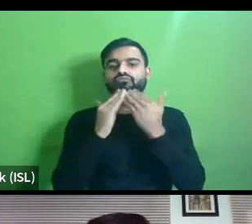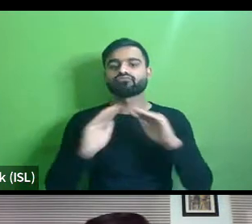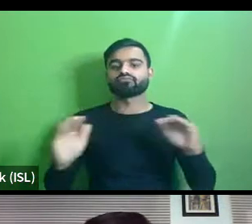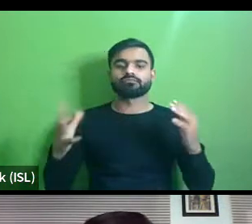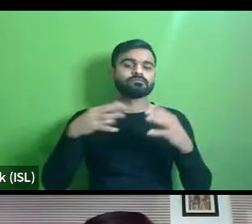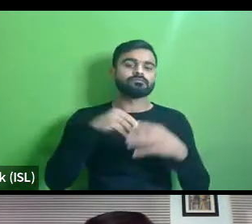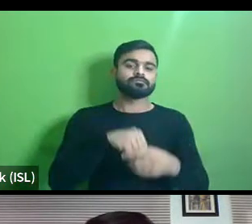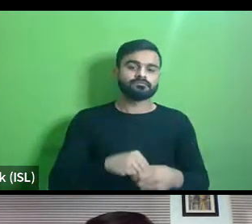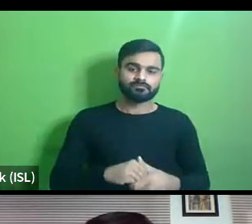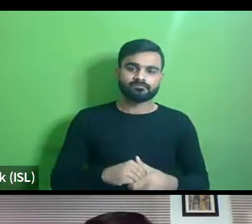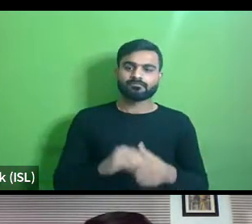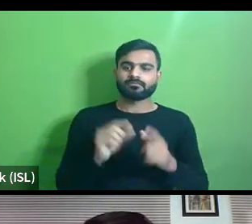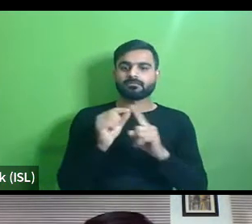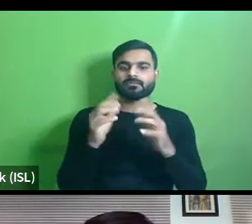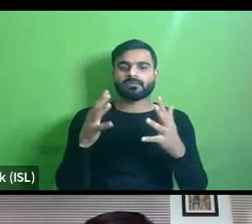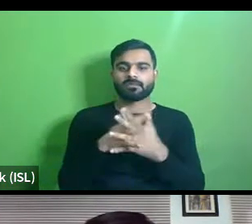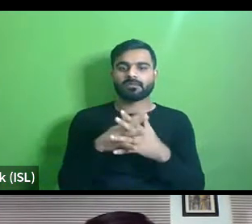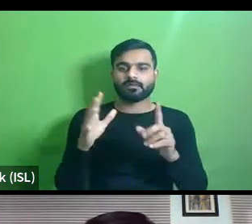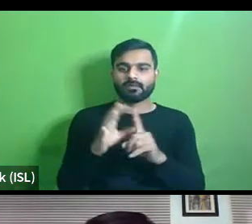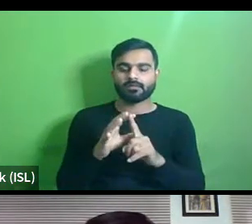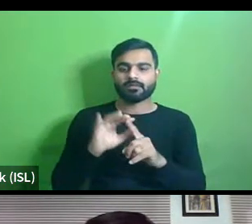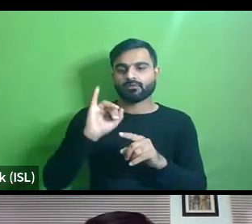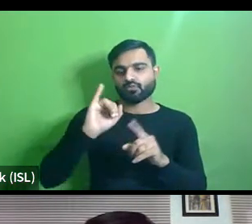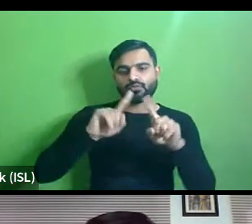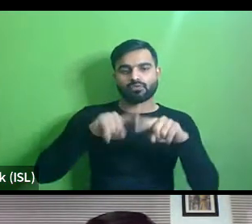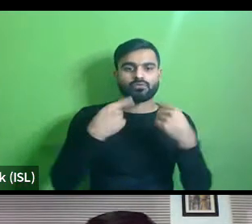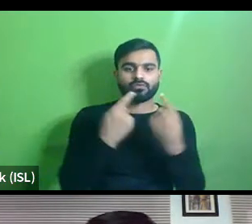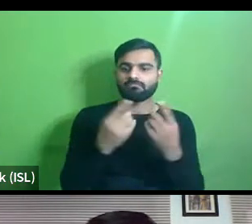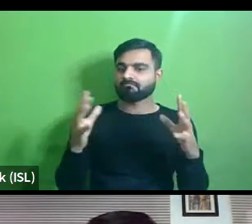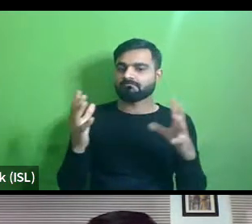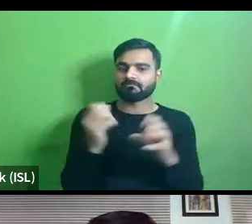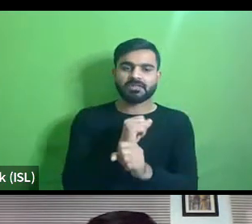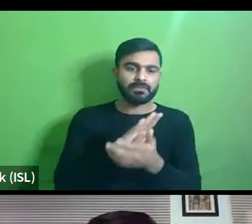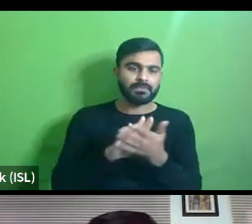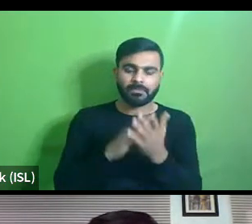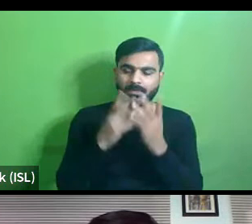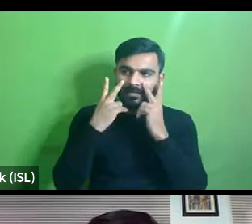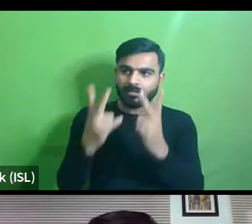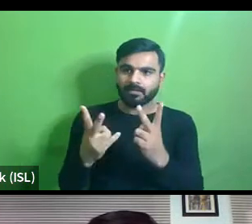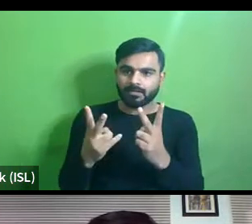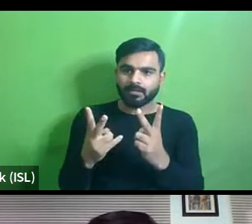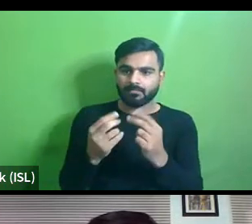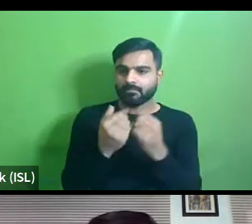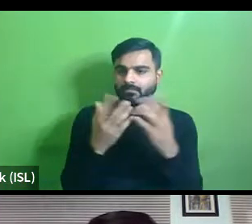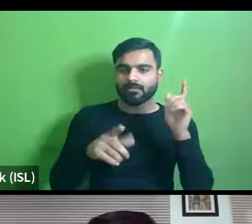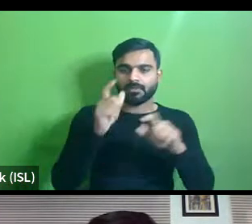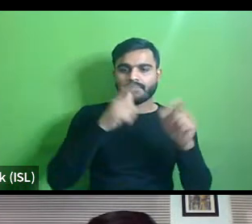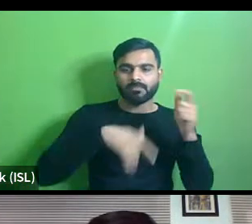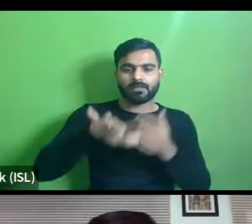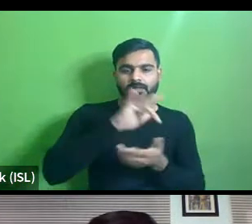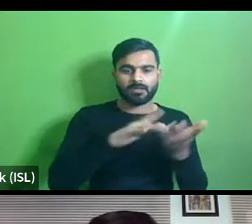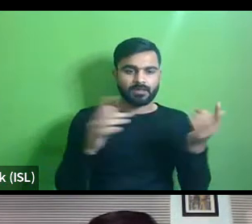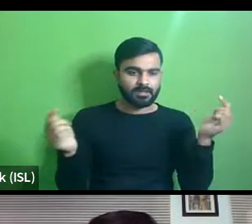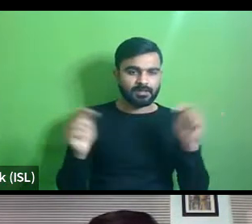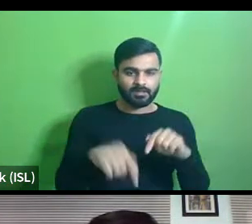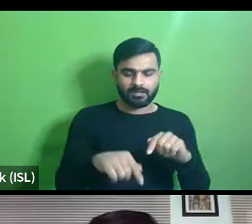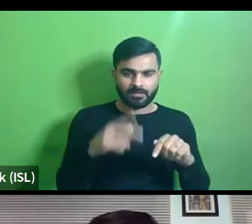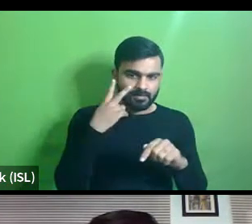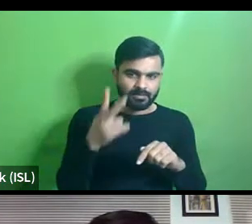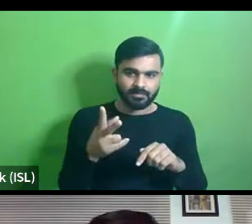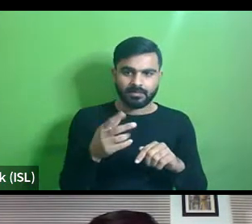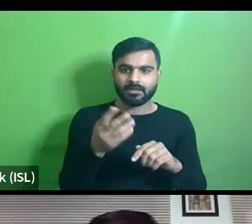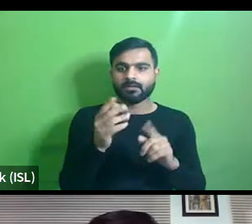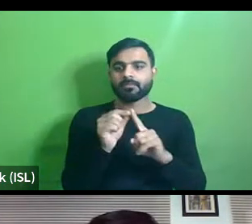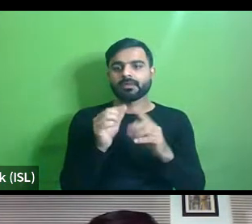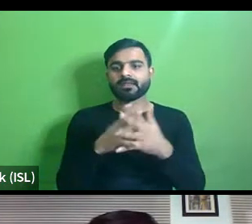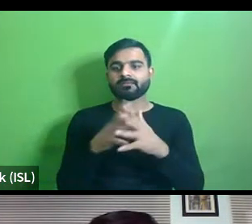uh pwd pwd toilets are totally amiss i don't see them i see a lot of public toilets coming up but i do not see any